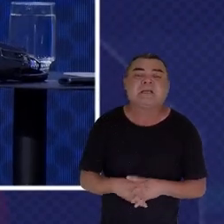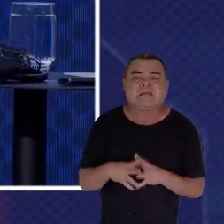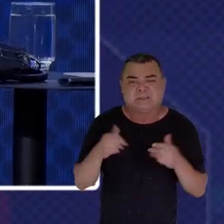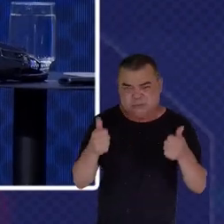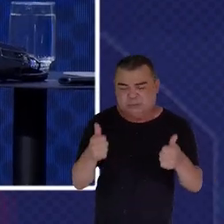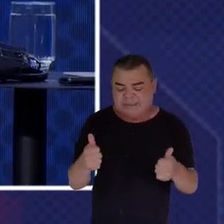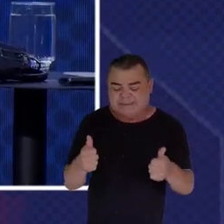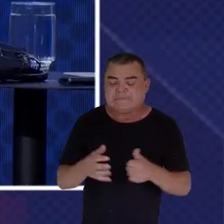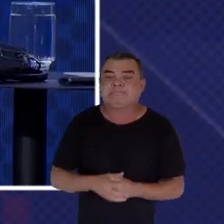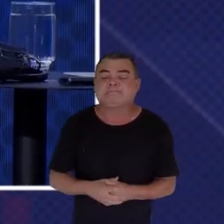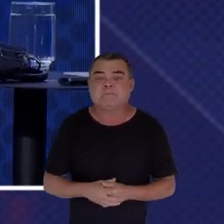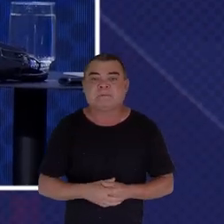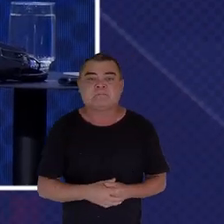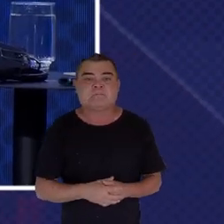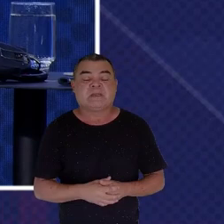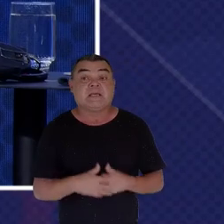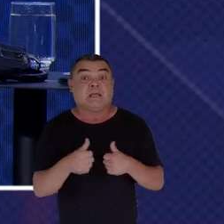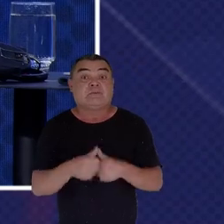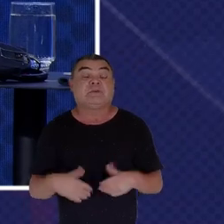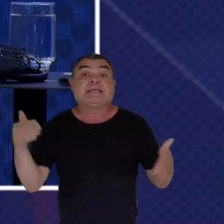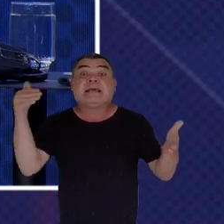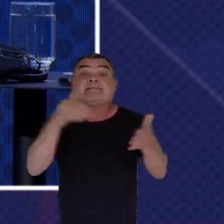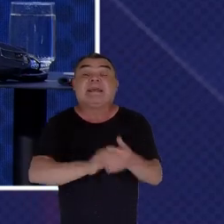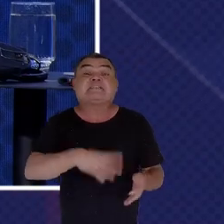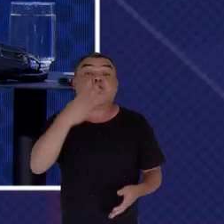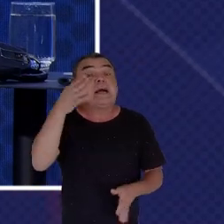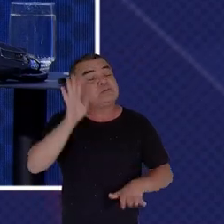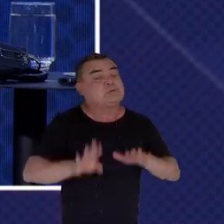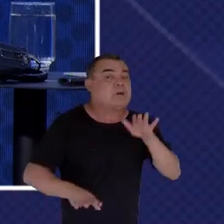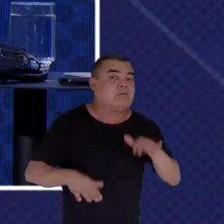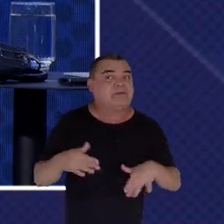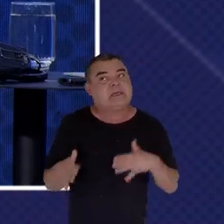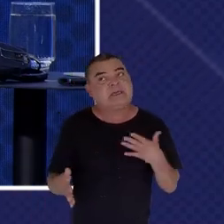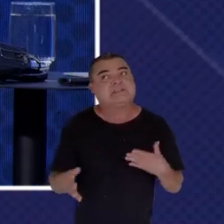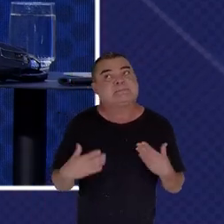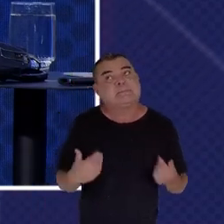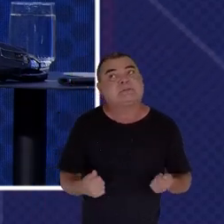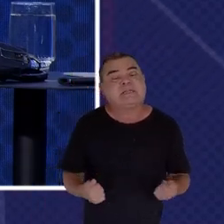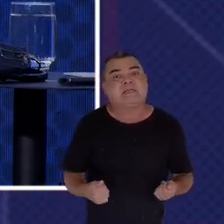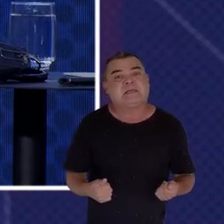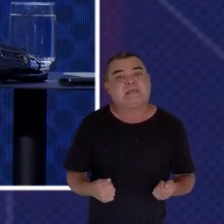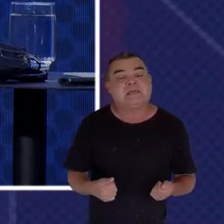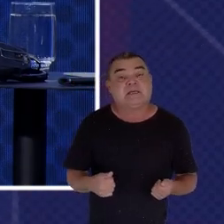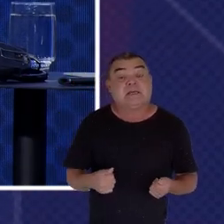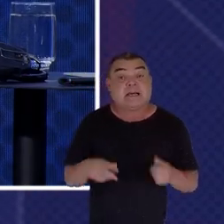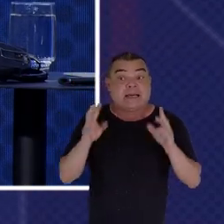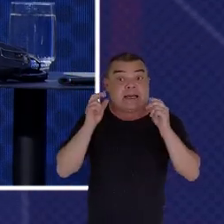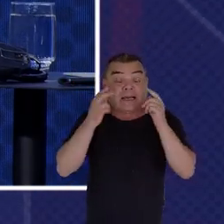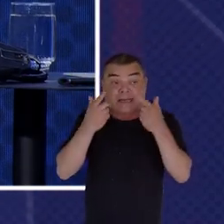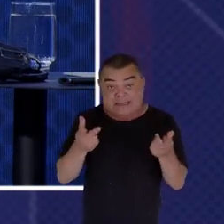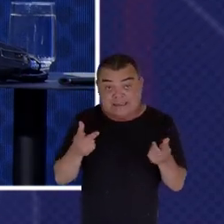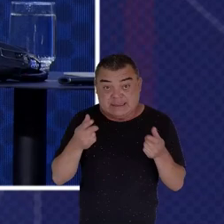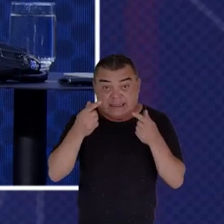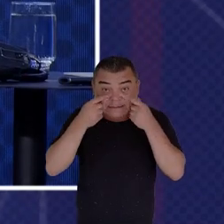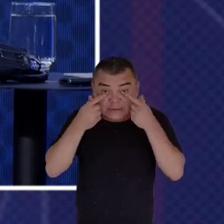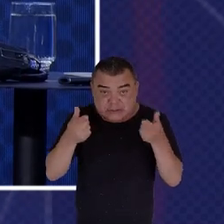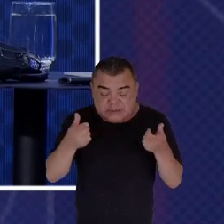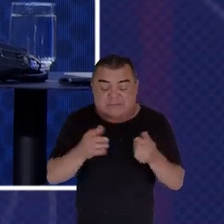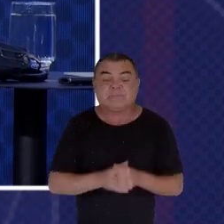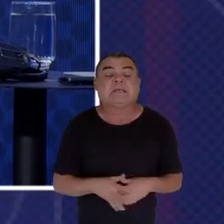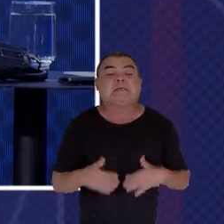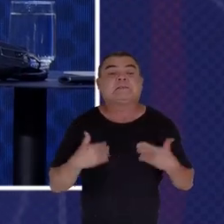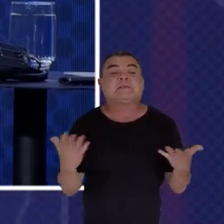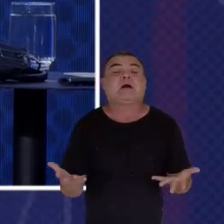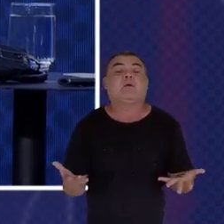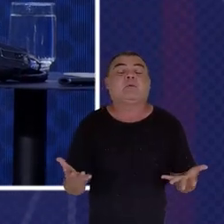stay Till four Maybe And you can Watch him Okay So now We are flying To Nigeria